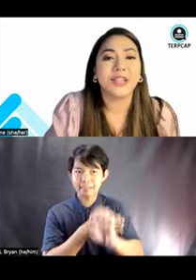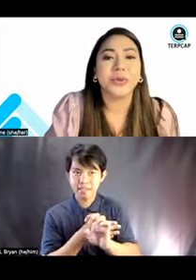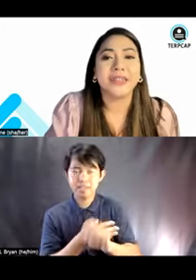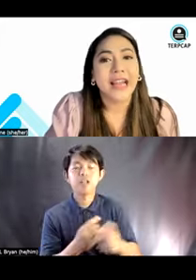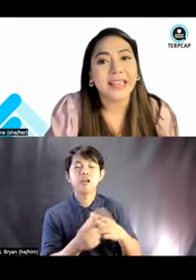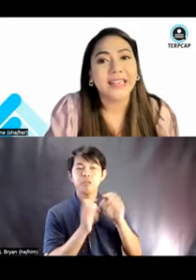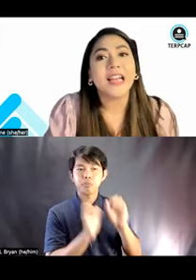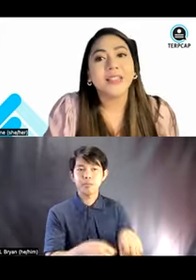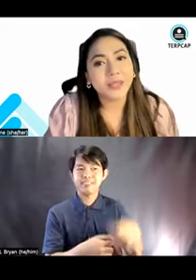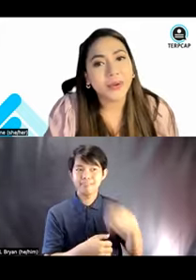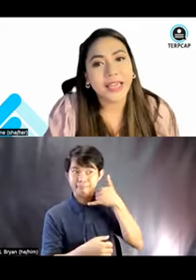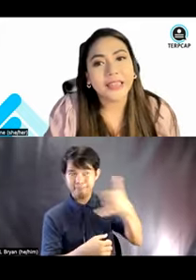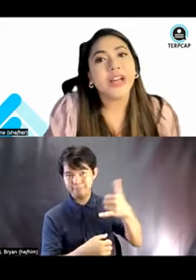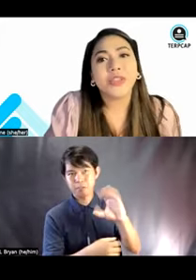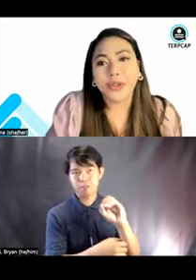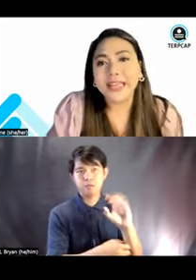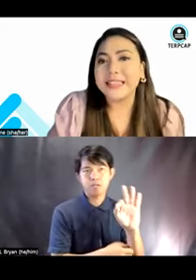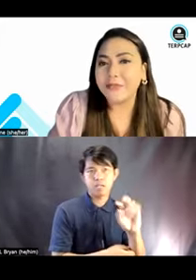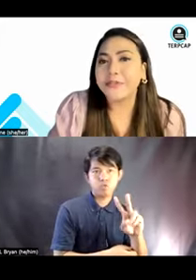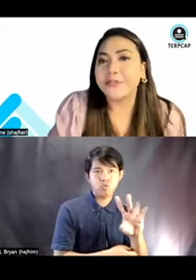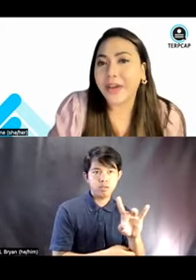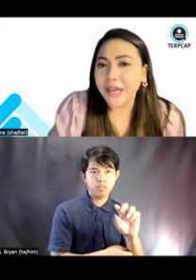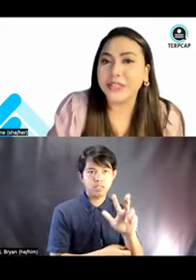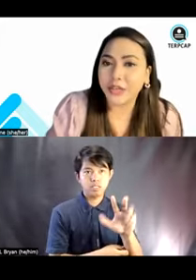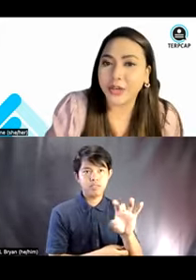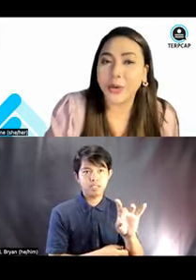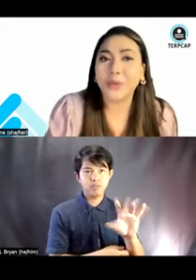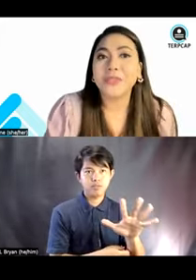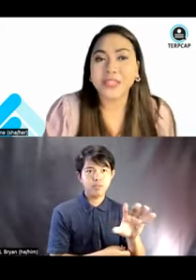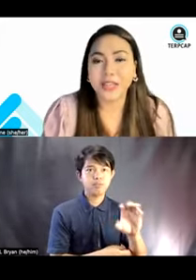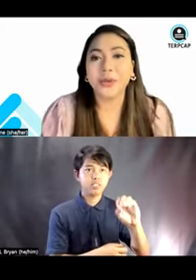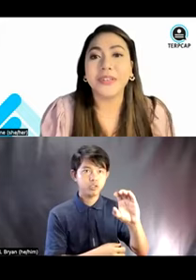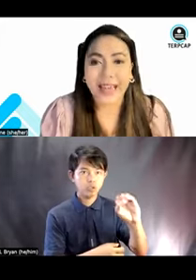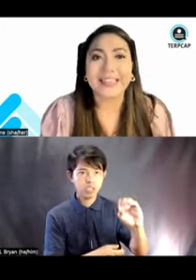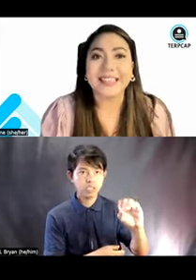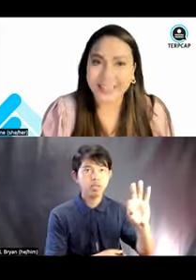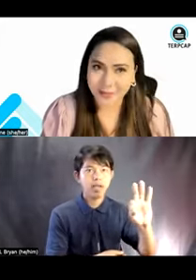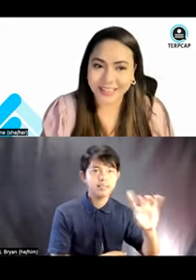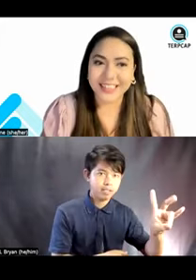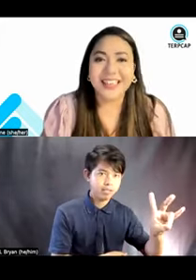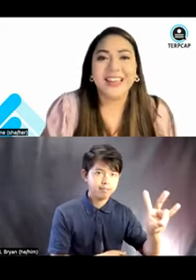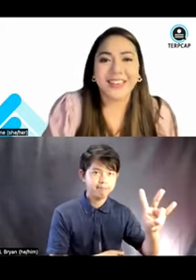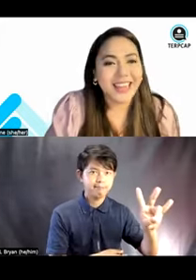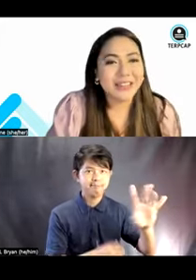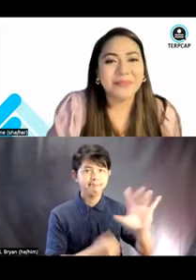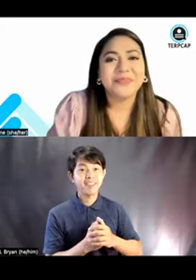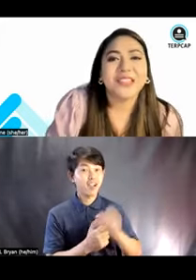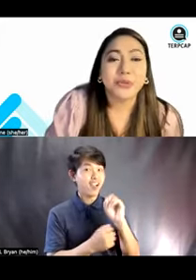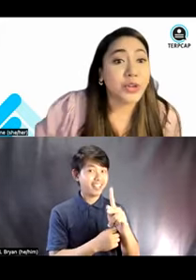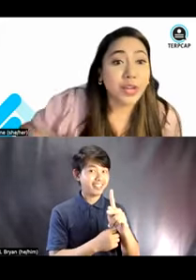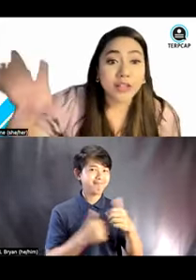at 0928-3750-097. Okay?